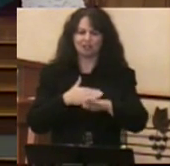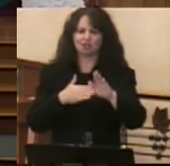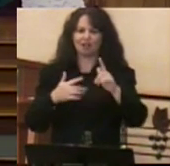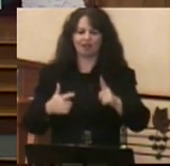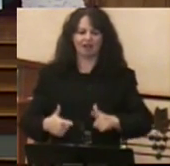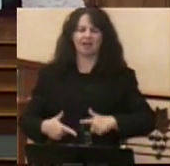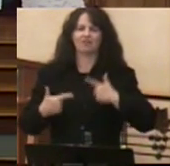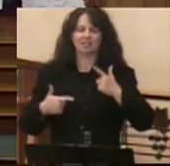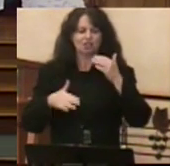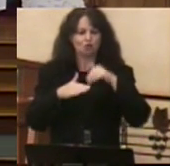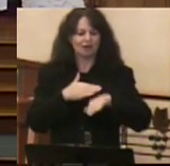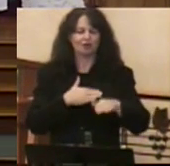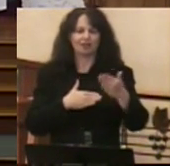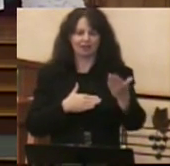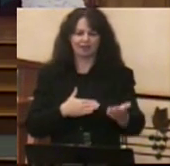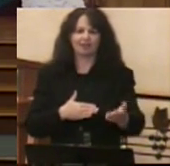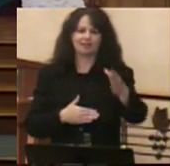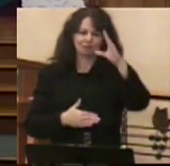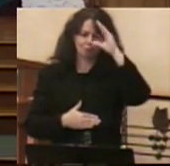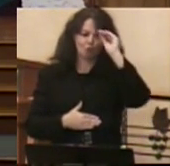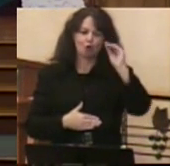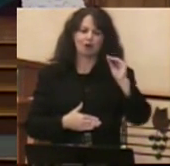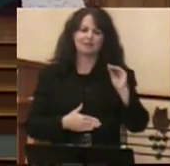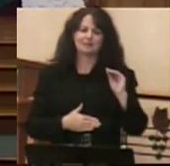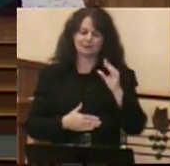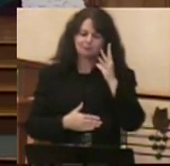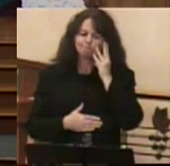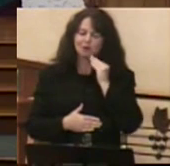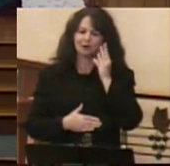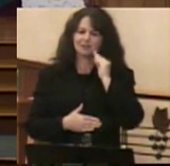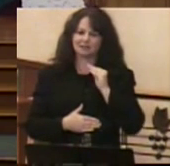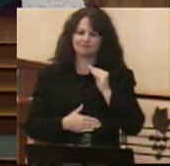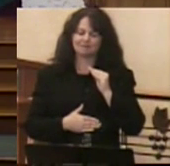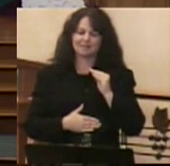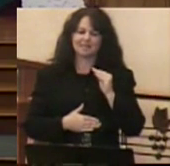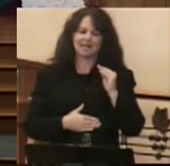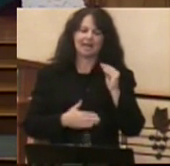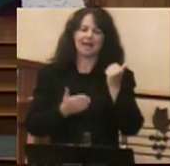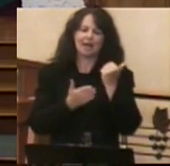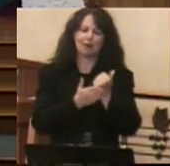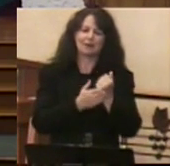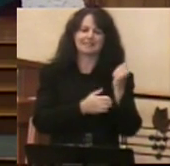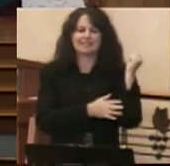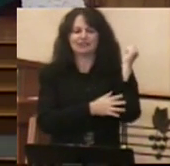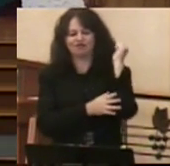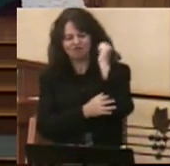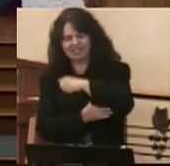this young boy's experience, and bring down the giant.